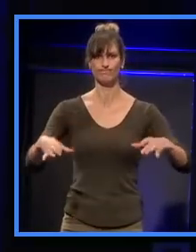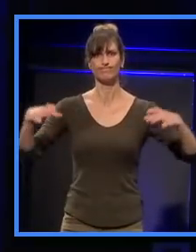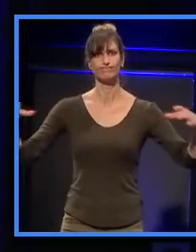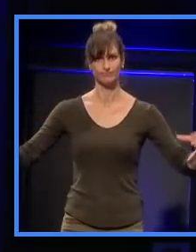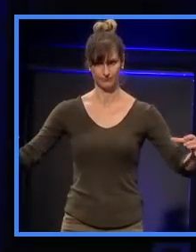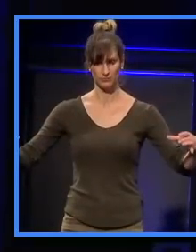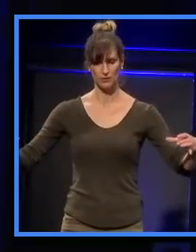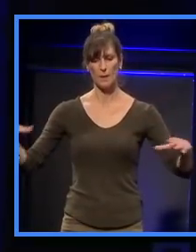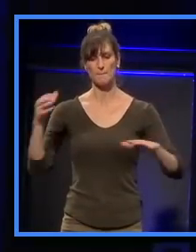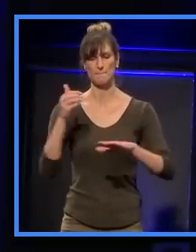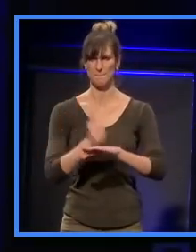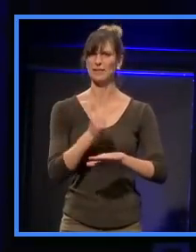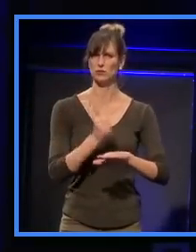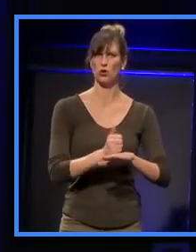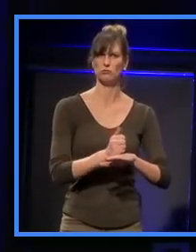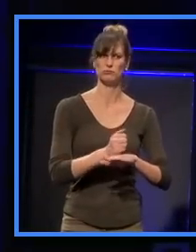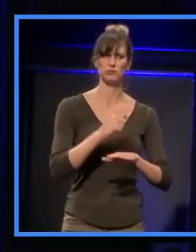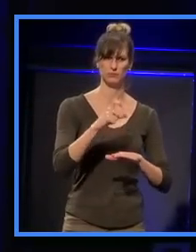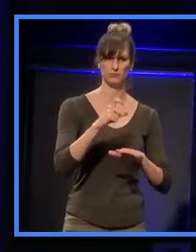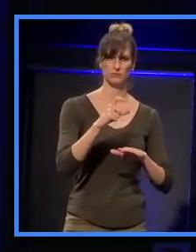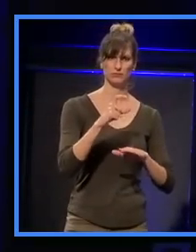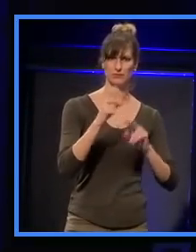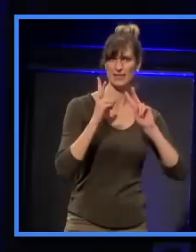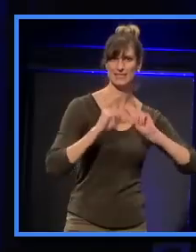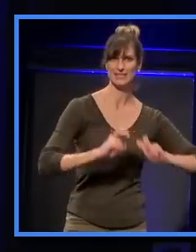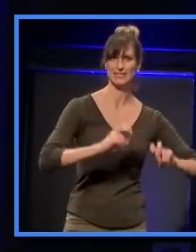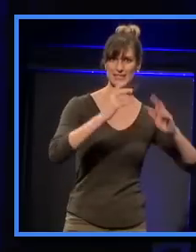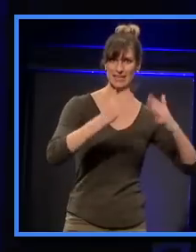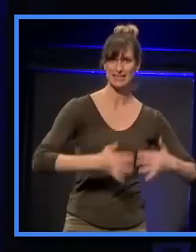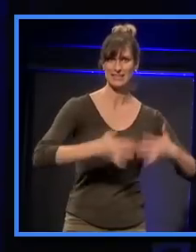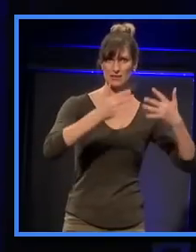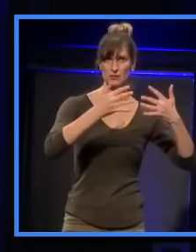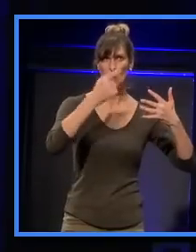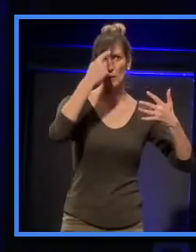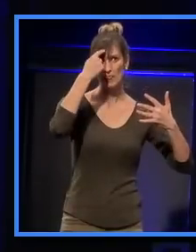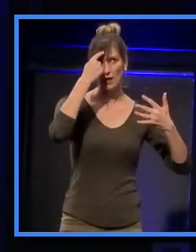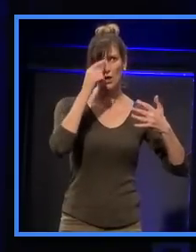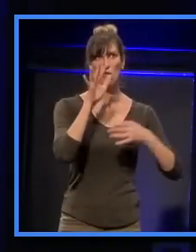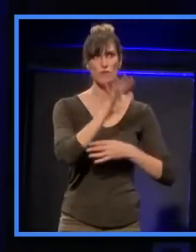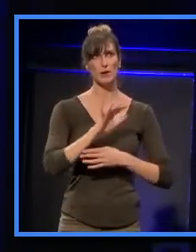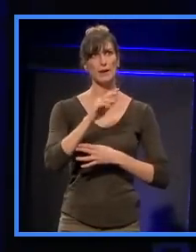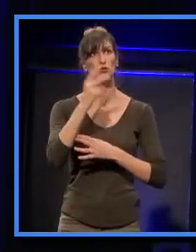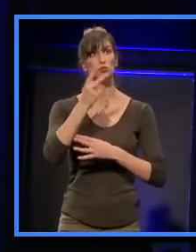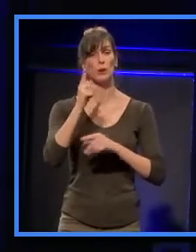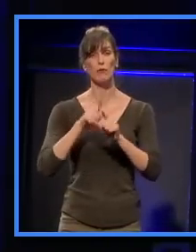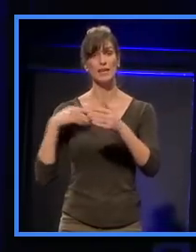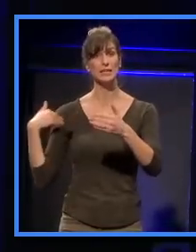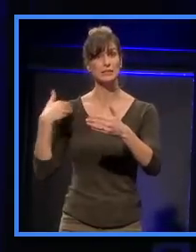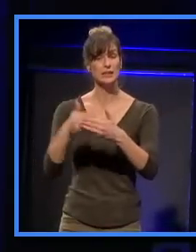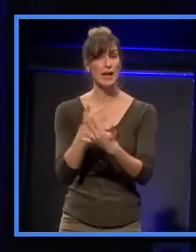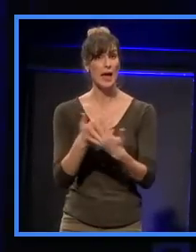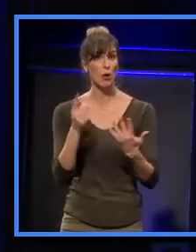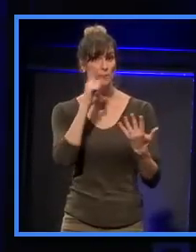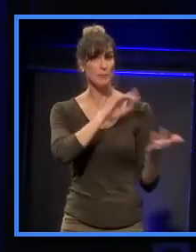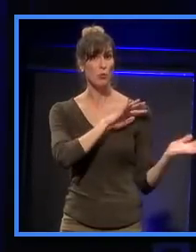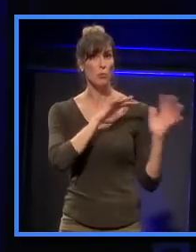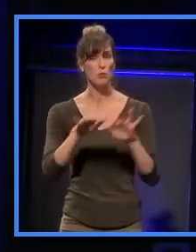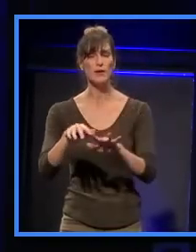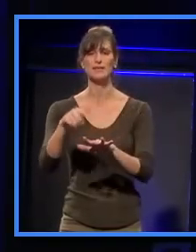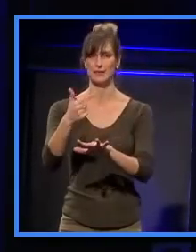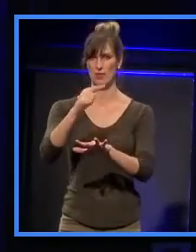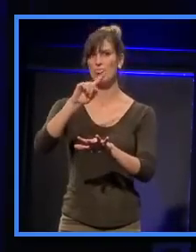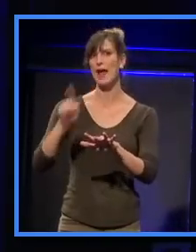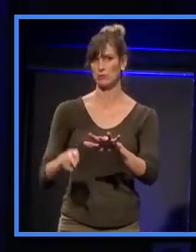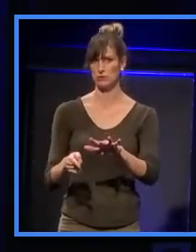two censuses that, or since I, that about 7,000 people have moved in in that time. So, we're seeing a really rapid movement of people